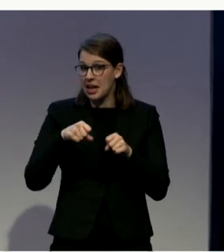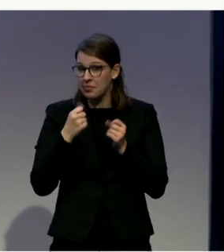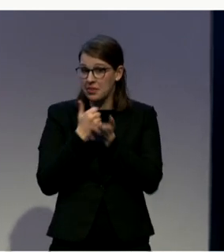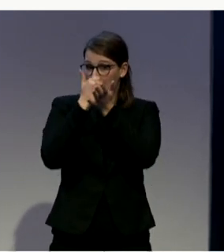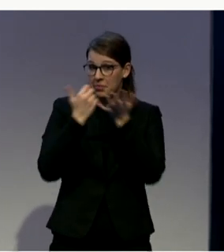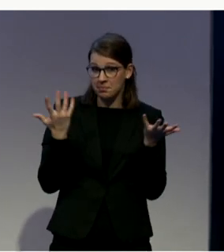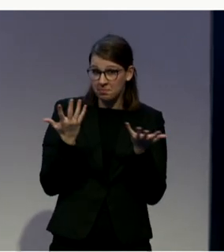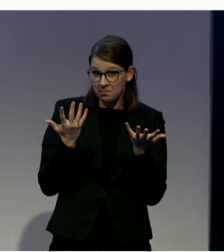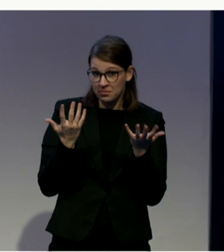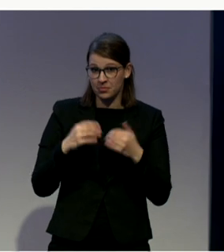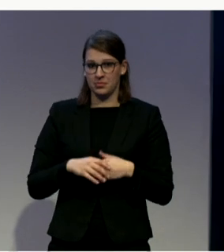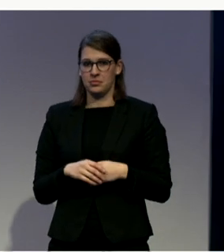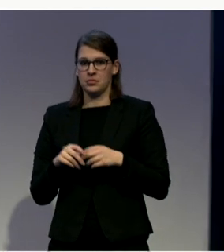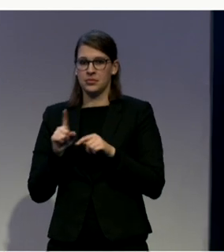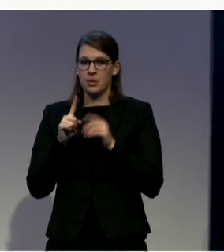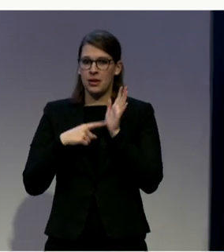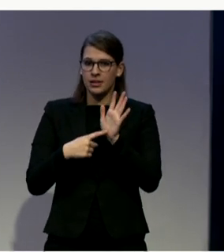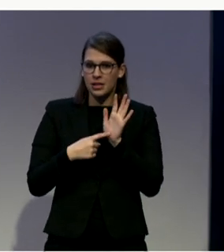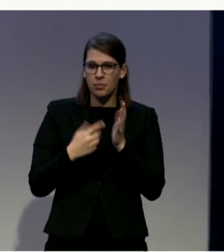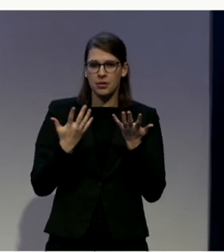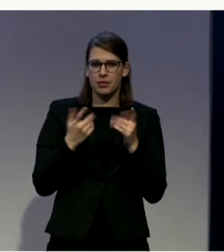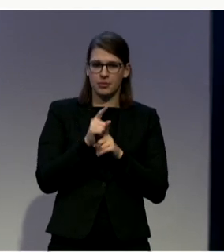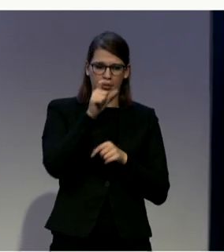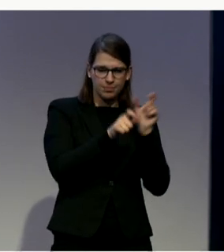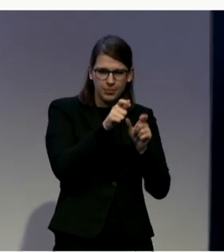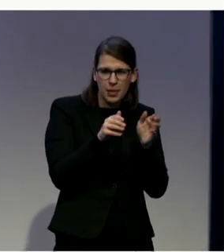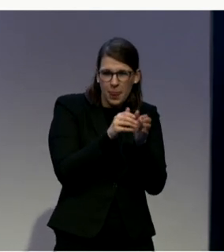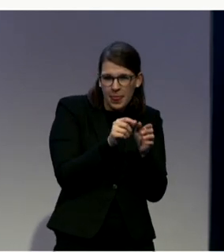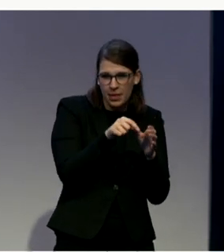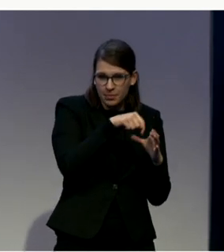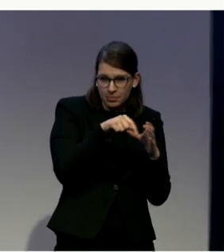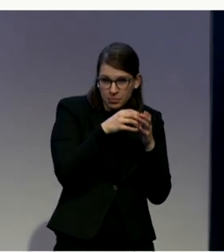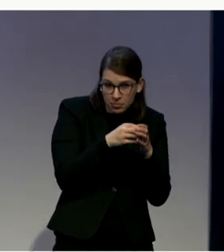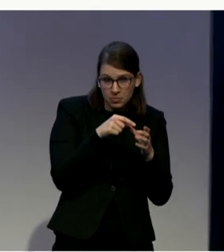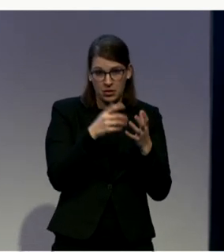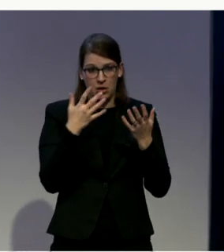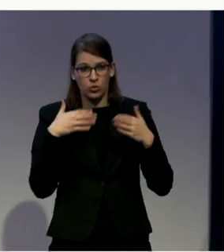it comes to minorities, youth, and disabilities. One advice each, please.